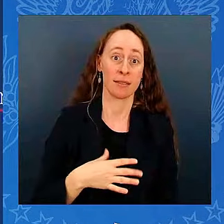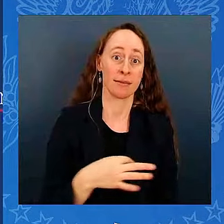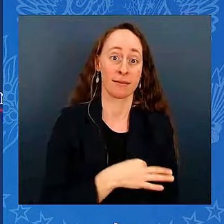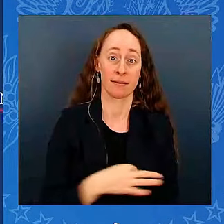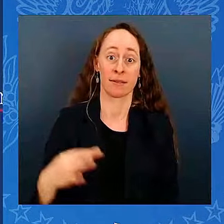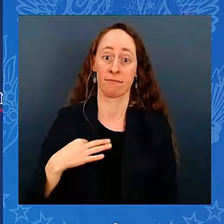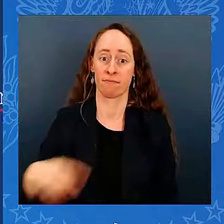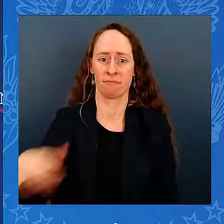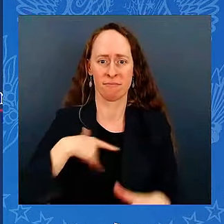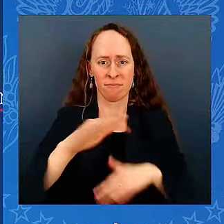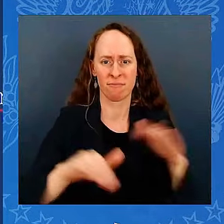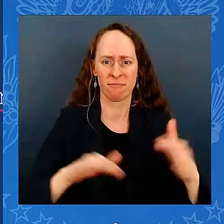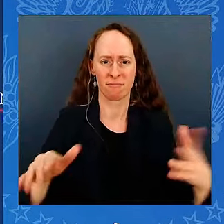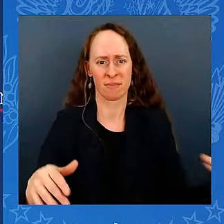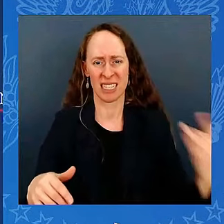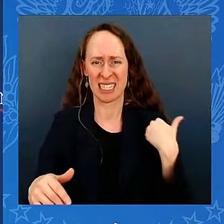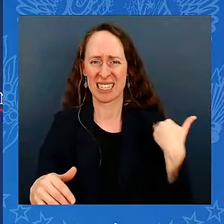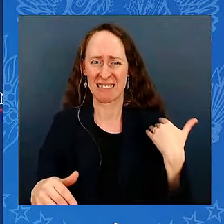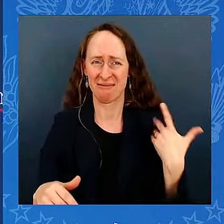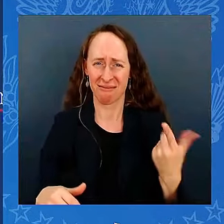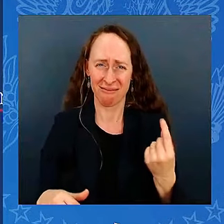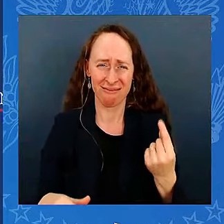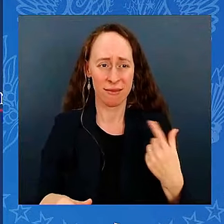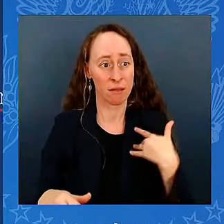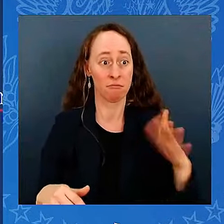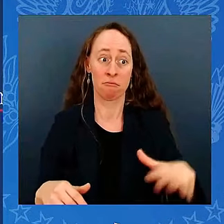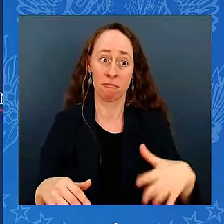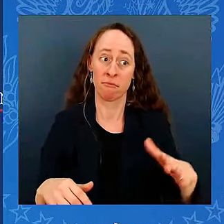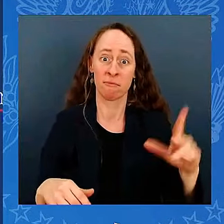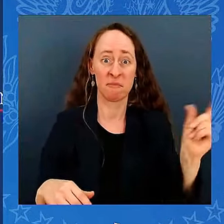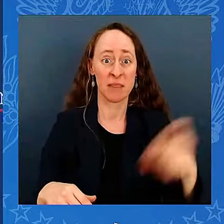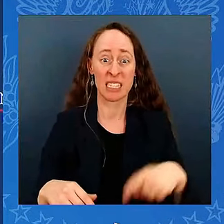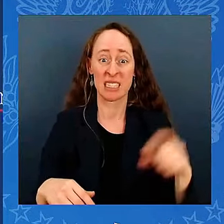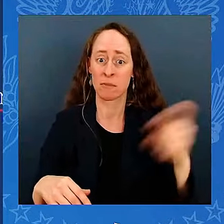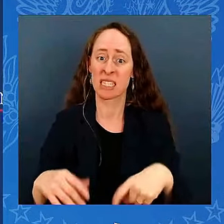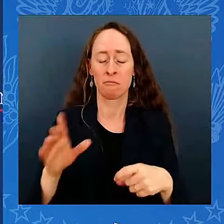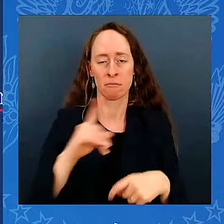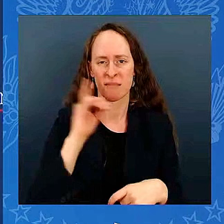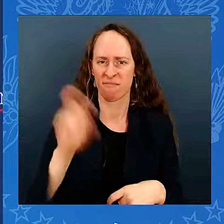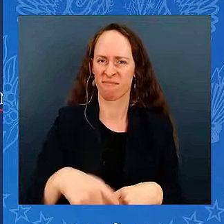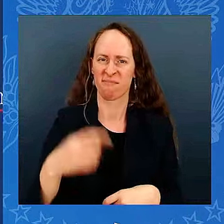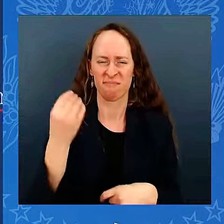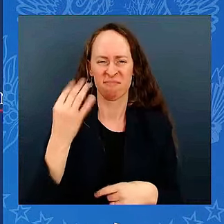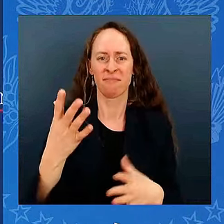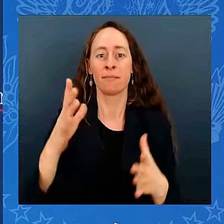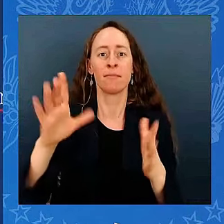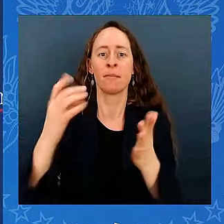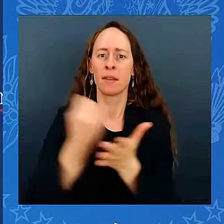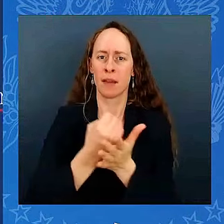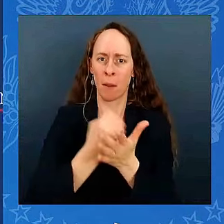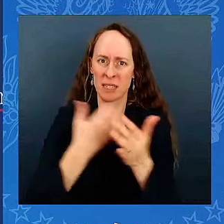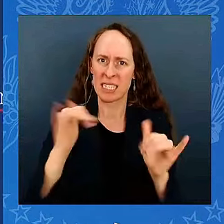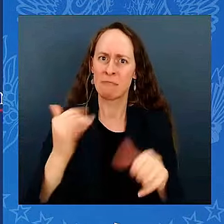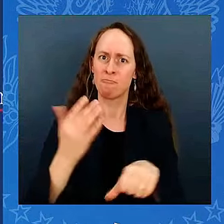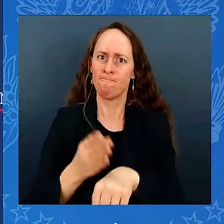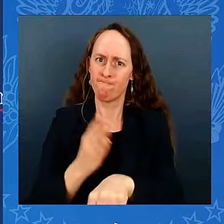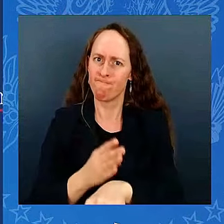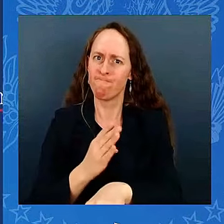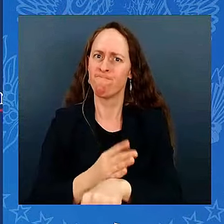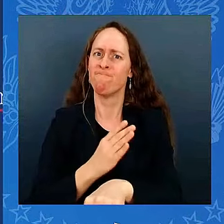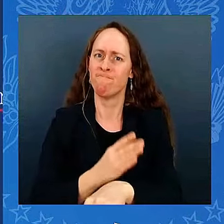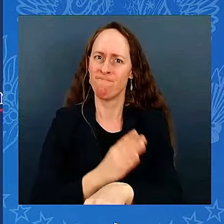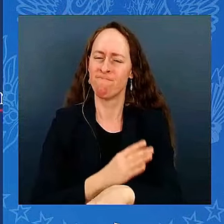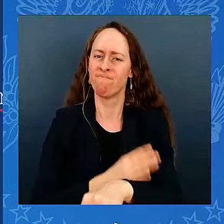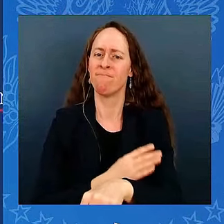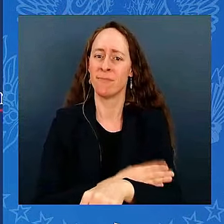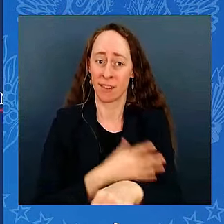we're growing our economy. We've got more to do. We're improving our quality of life. We're literally building a better America because of